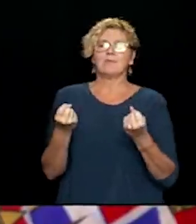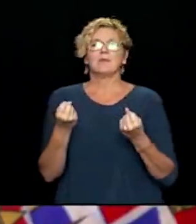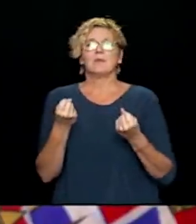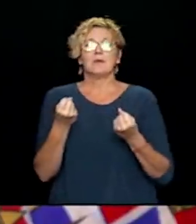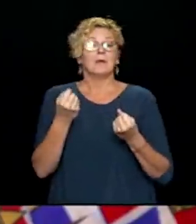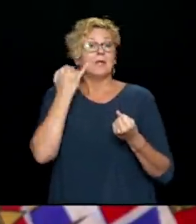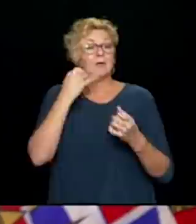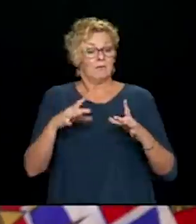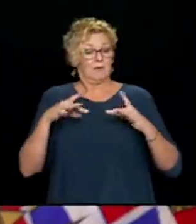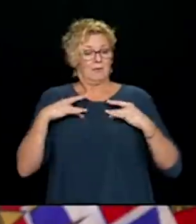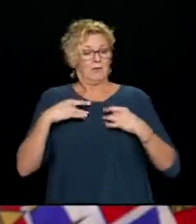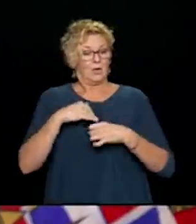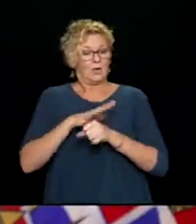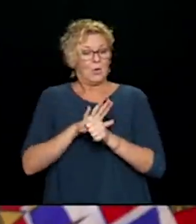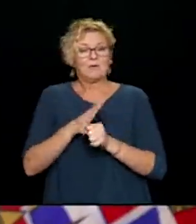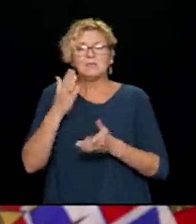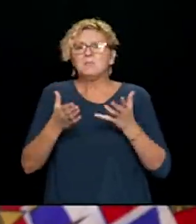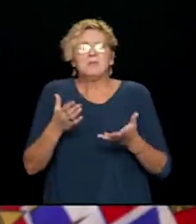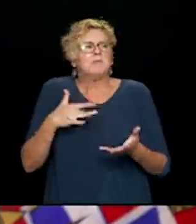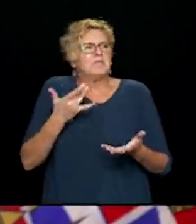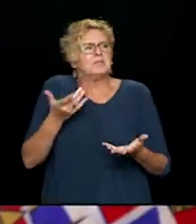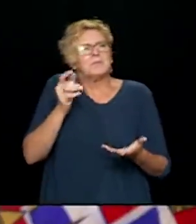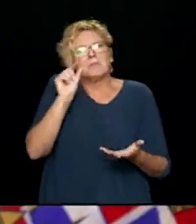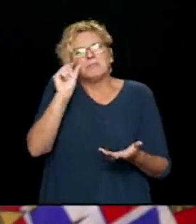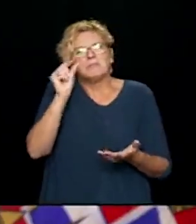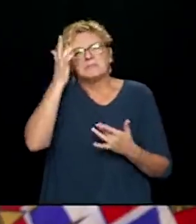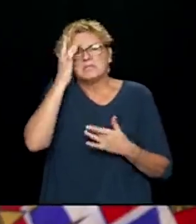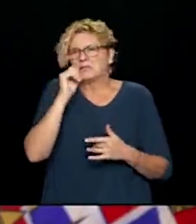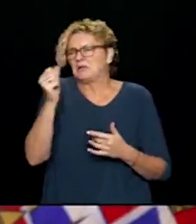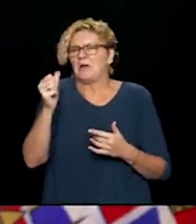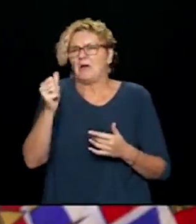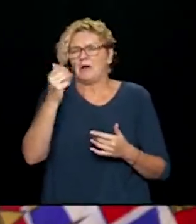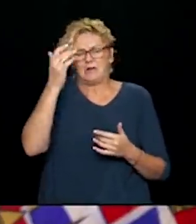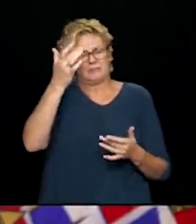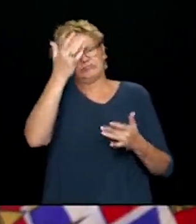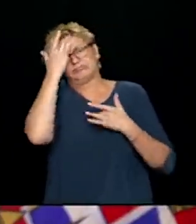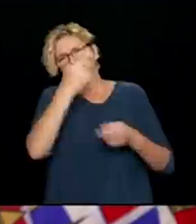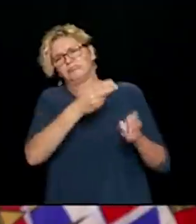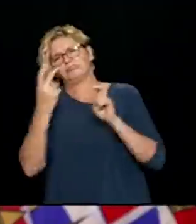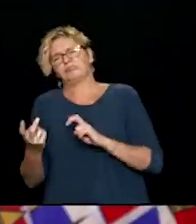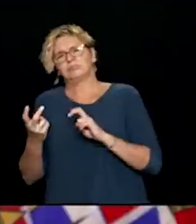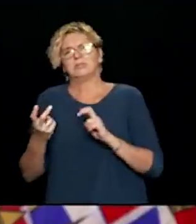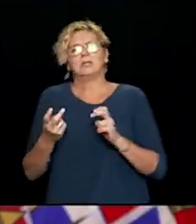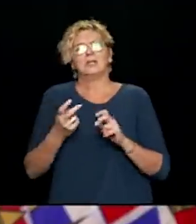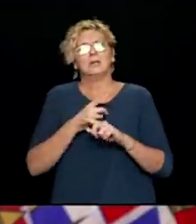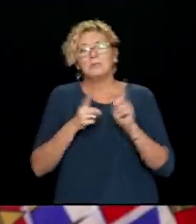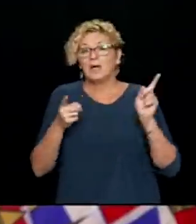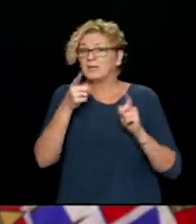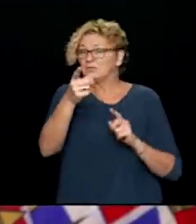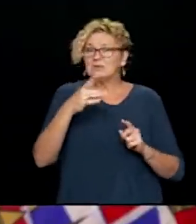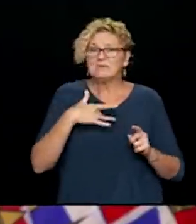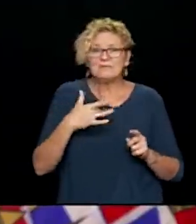You may think it's seasonal allergies, a mild cold, or now perhaps irritation from the wildfire smoke. But if you have concerns or